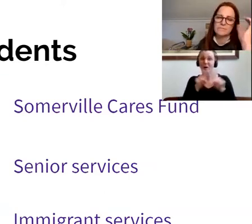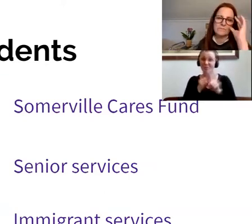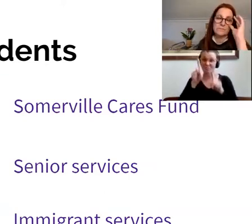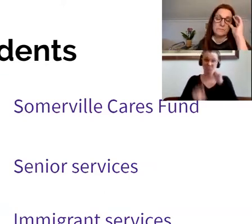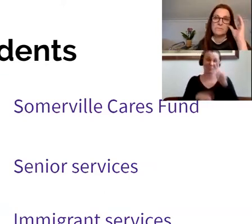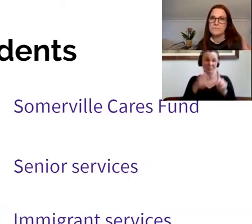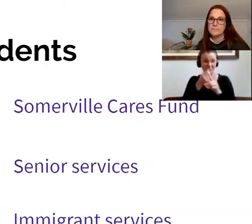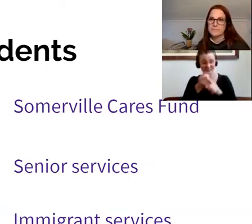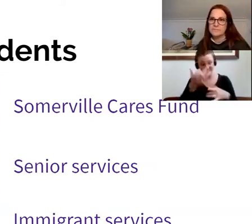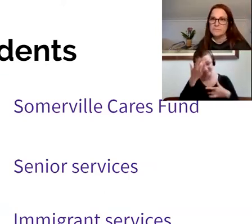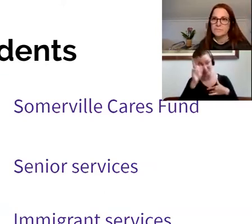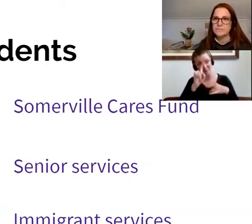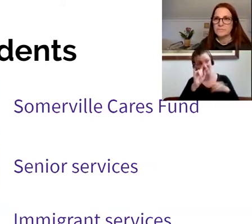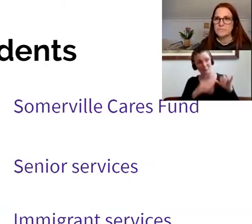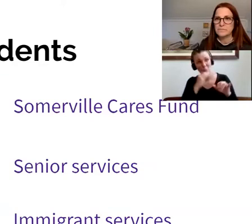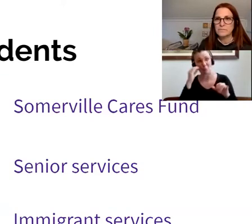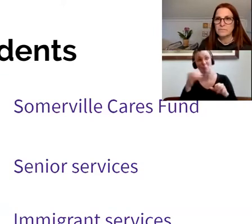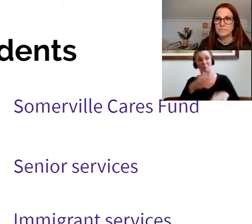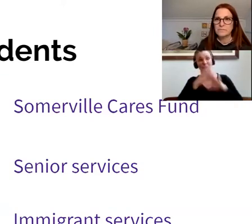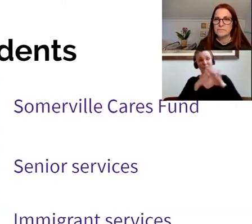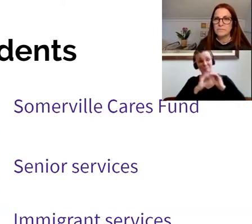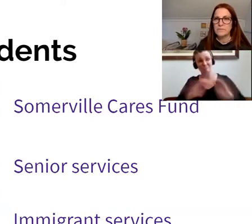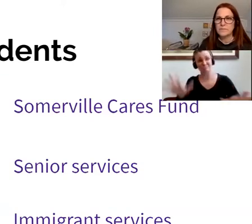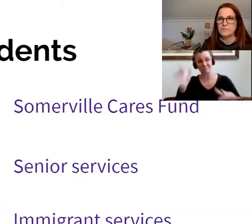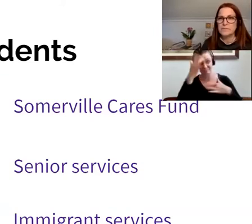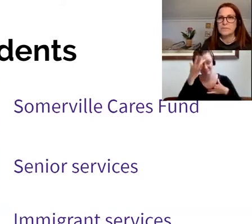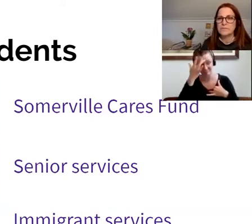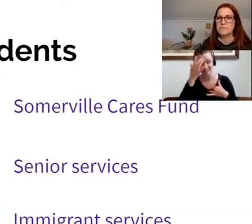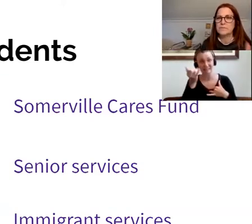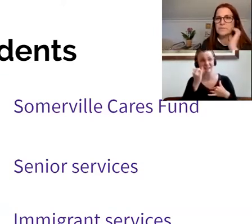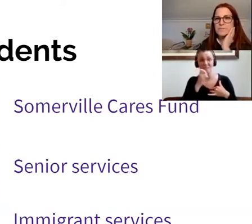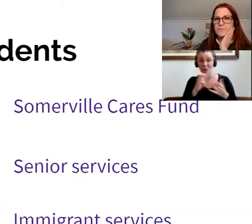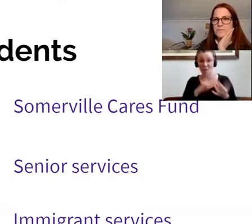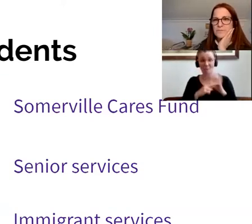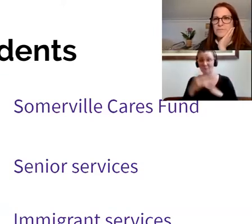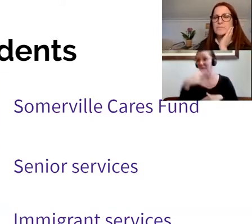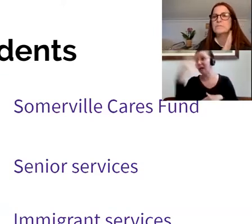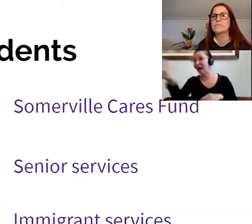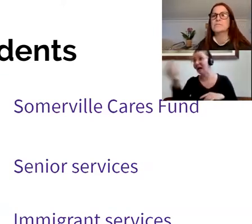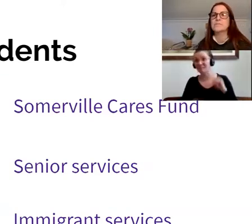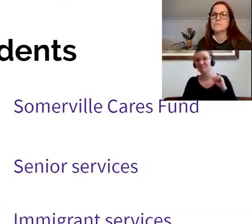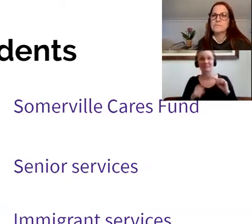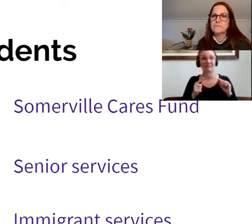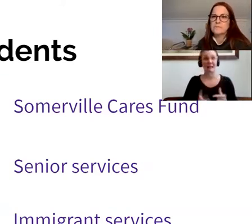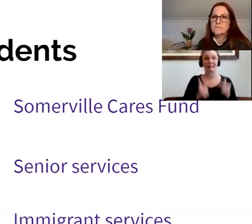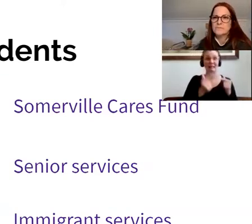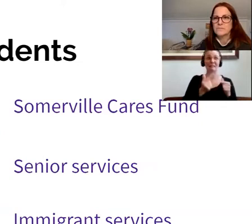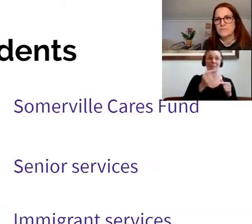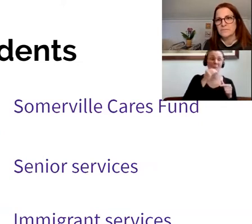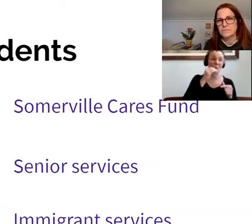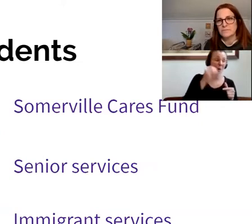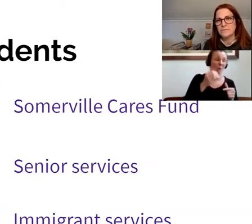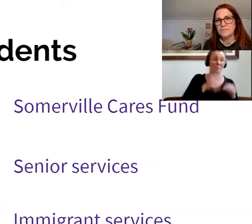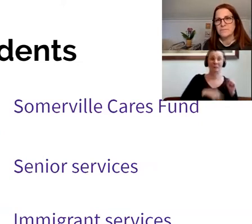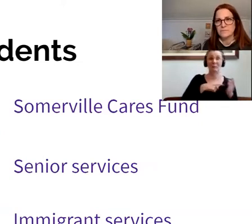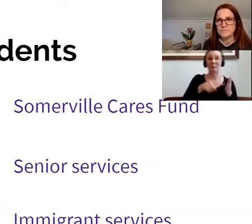virus from one person to others and put us in even a greater, on this crisis at an even greater level and really put in jeopardy our healthcare system.